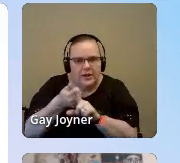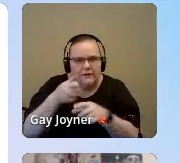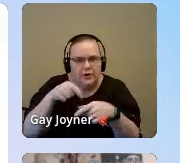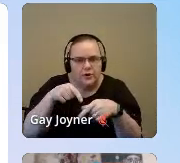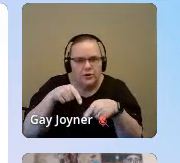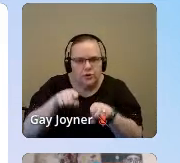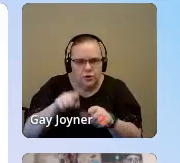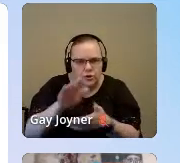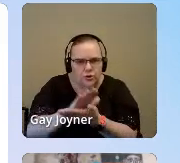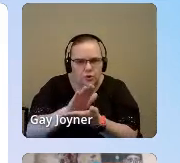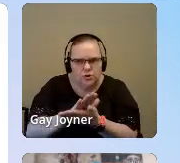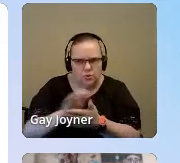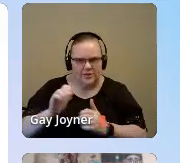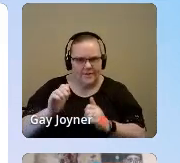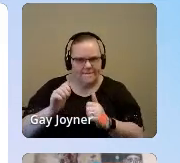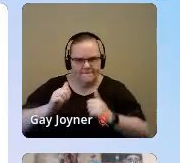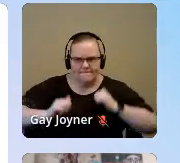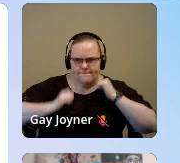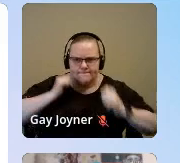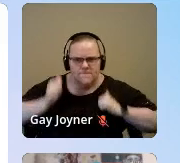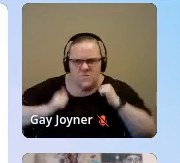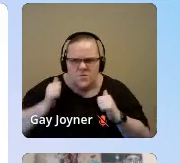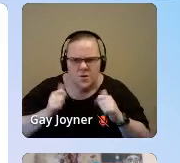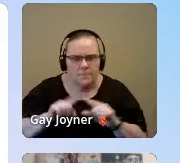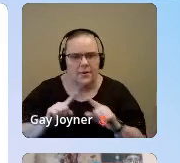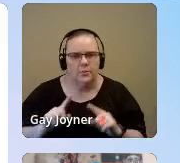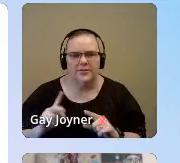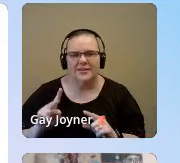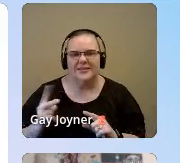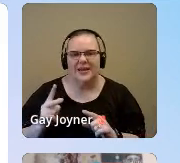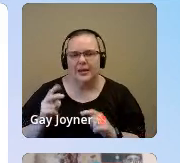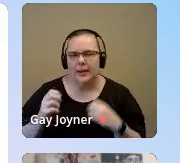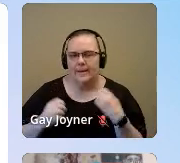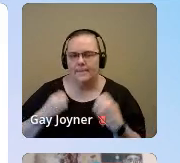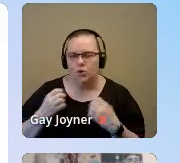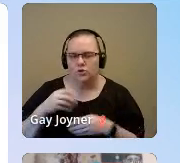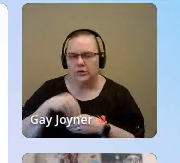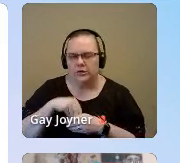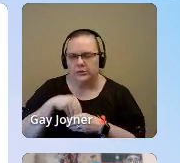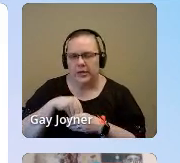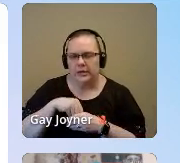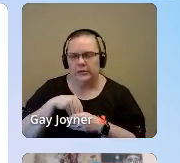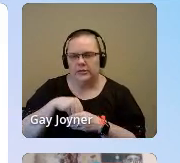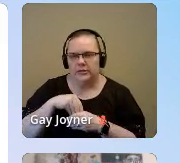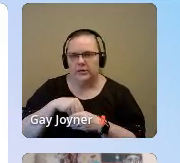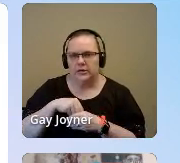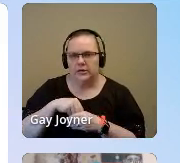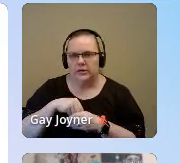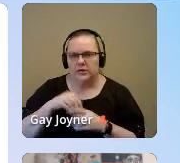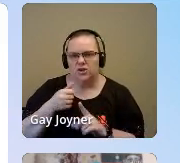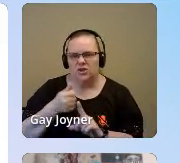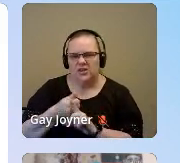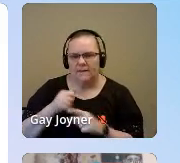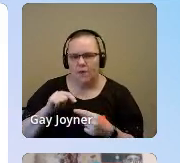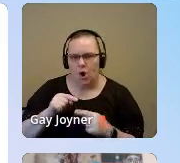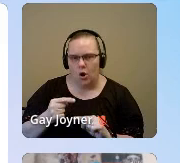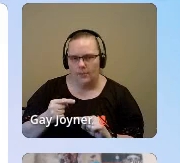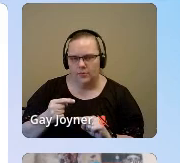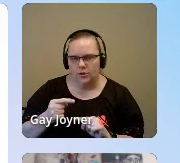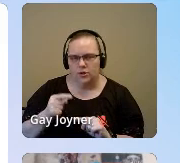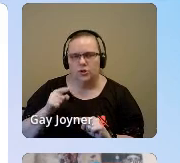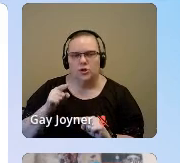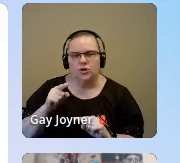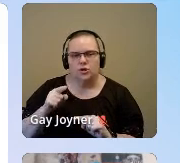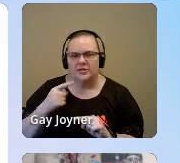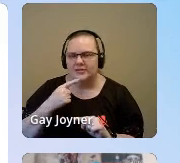fighter and aggressive, but the aggression was a secondary emotion. Something else was happening inside. I self harmed. Ashley explained that her family